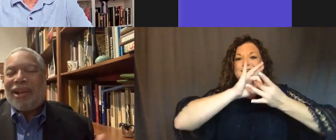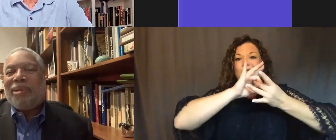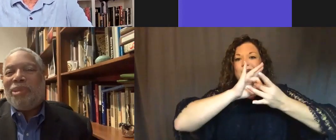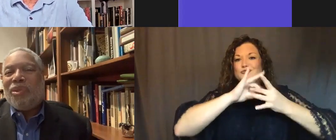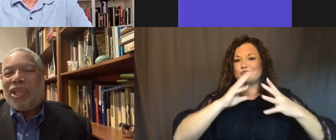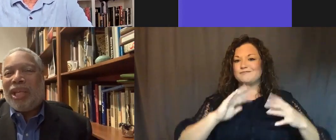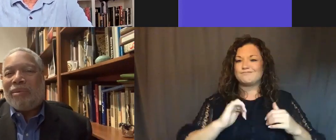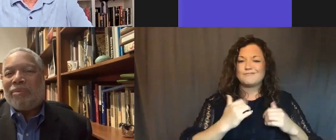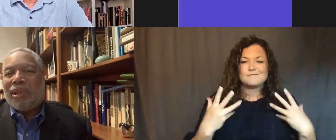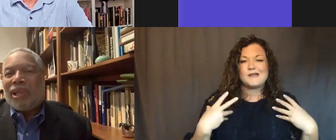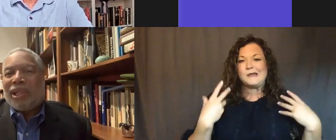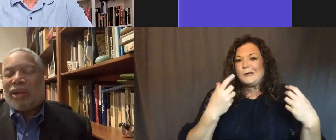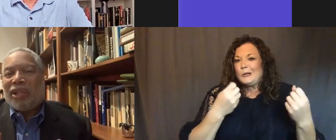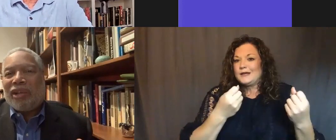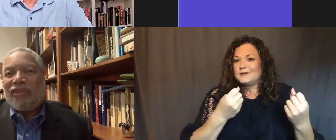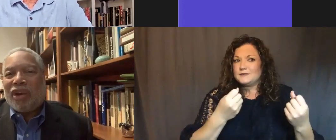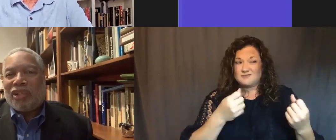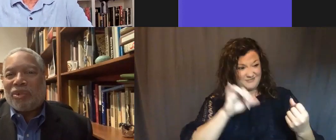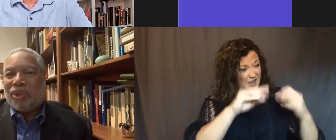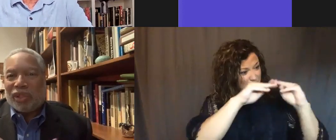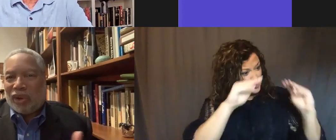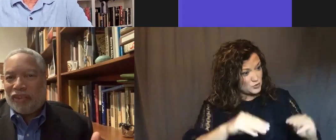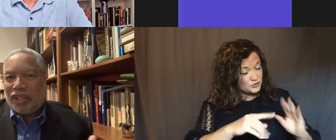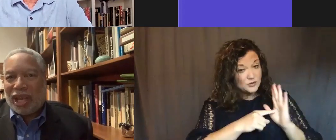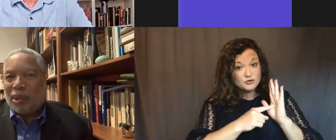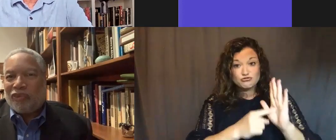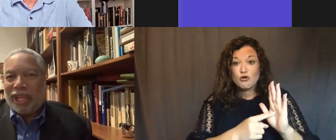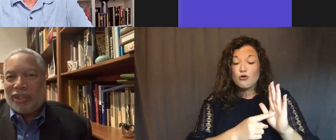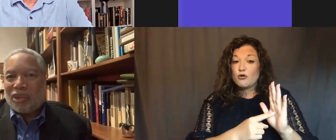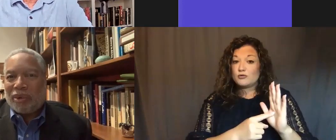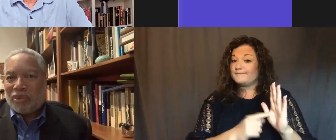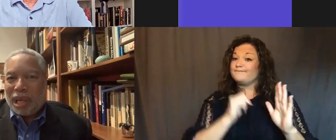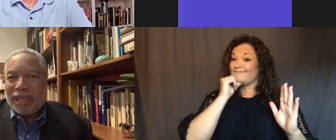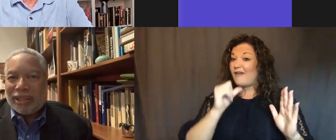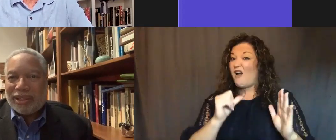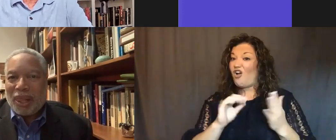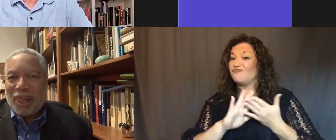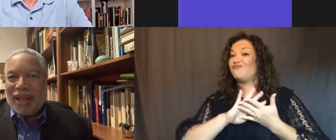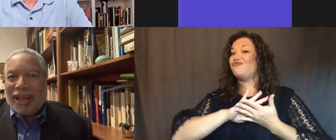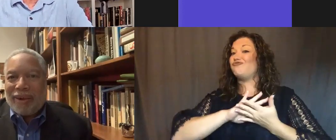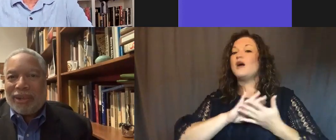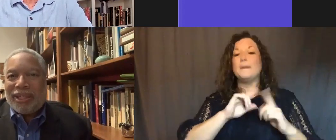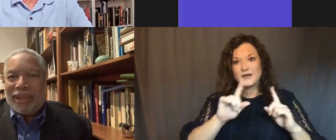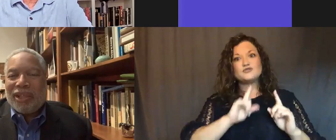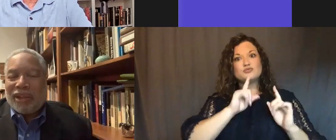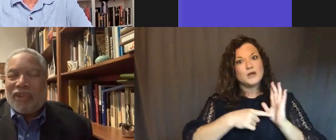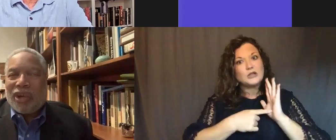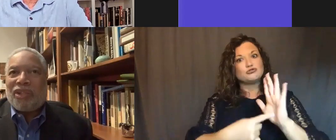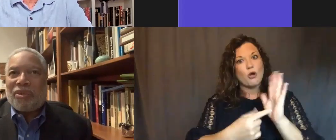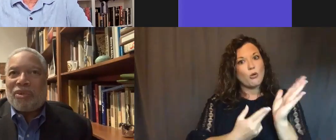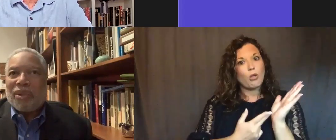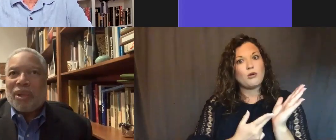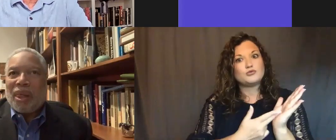How can a museum tell the unvarnished truth, as our friend John O. Frankl used to always remind us? How could it tell the